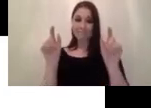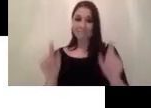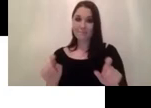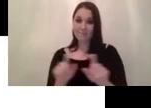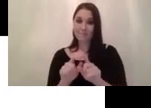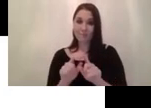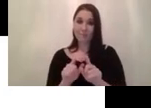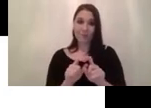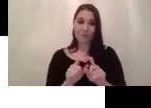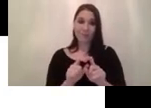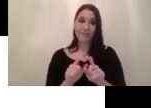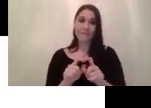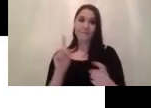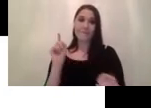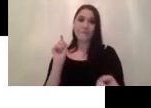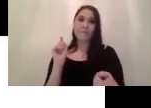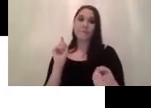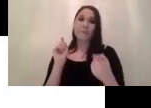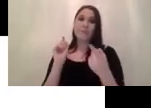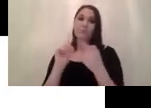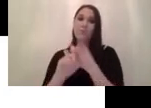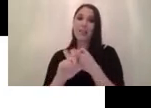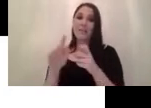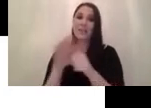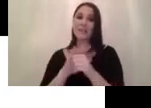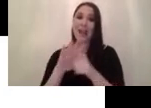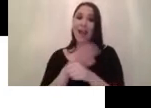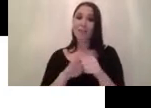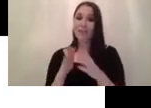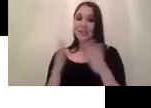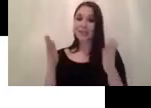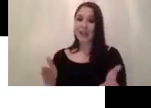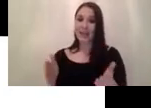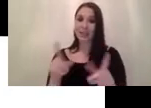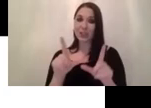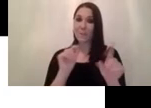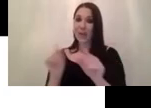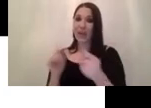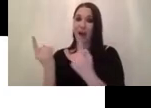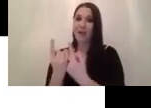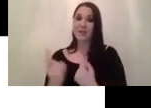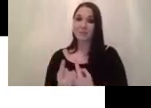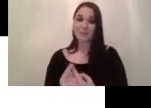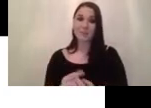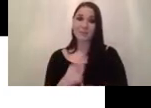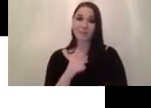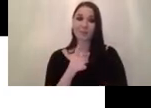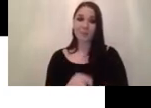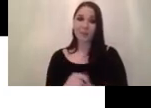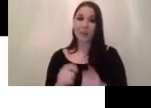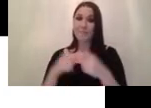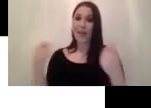relevant uh areas that you should pick items from in this case this is the cable and the manual